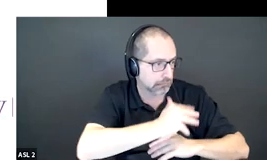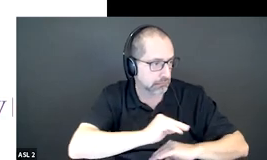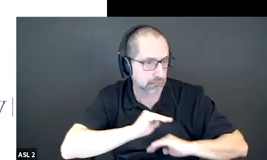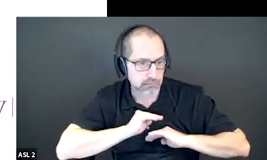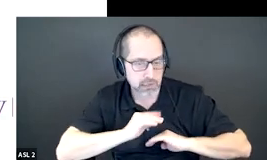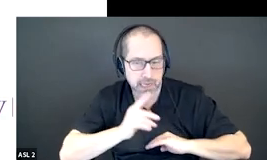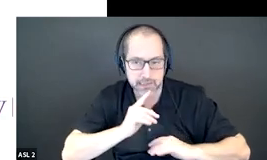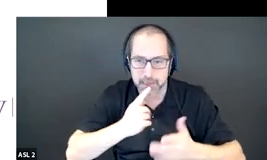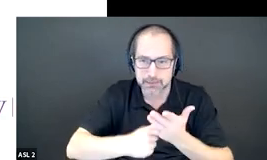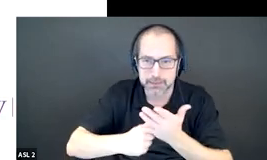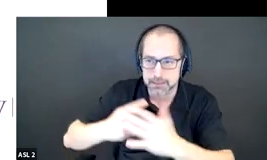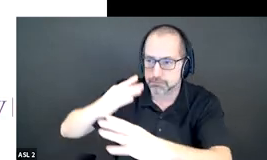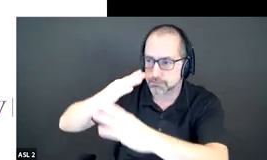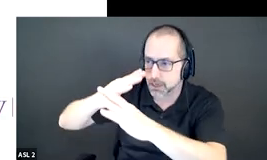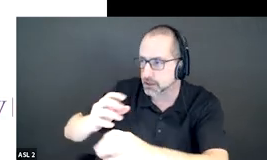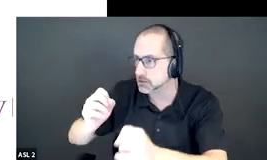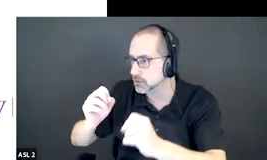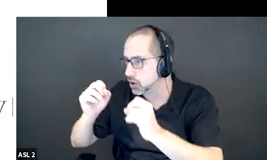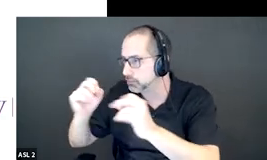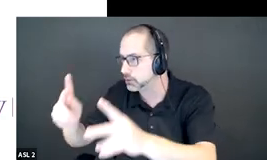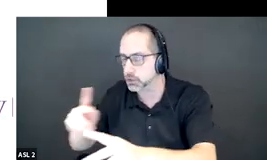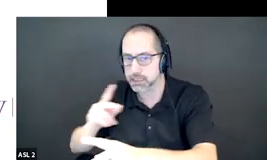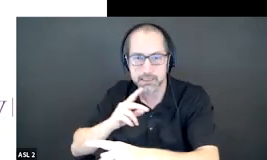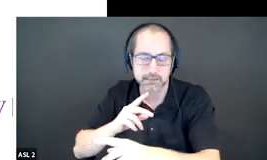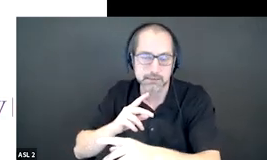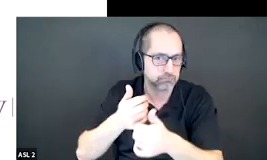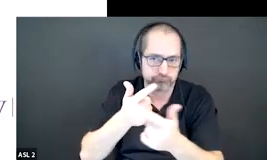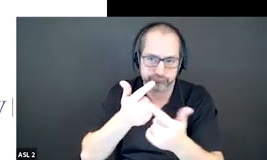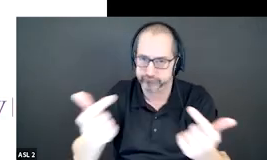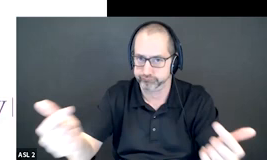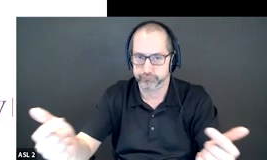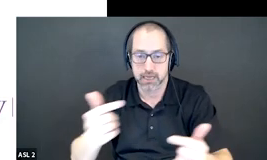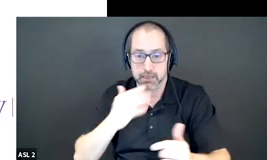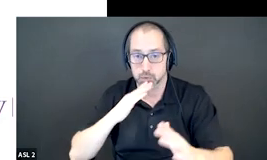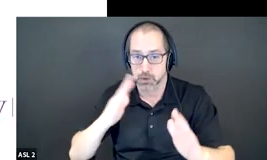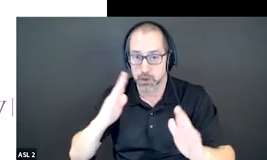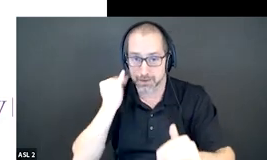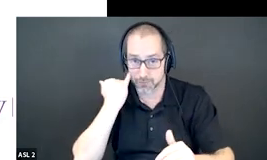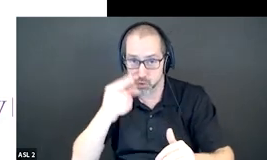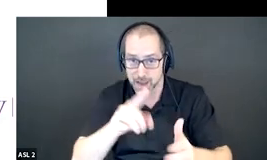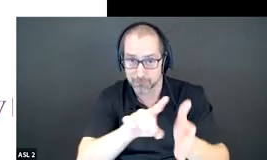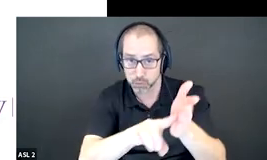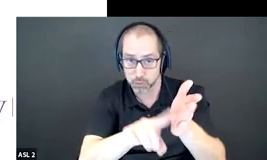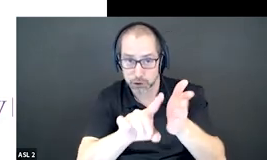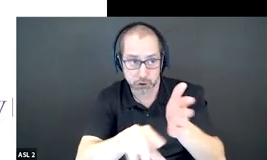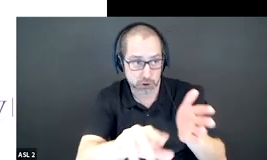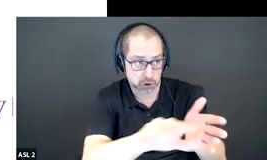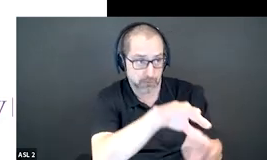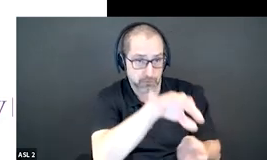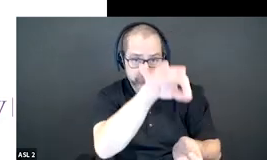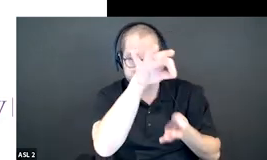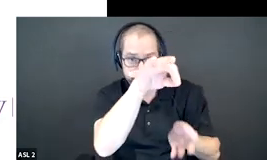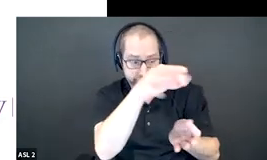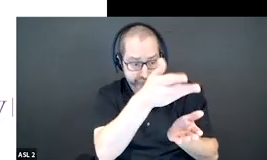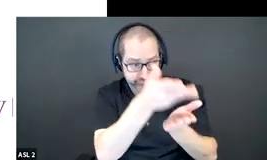opportunities for living and working well we hope if you've got research you want to share that you contact